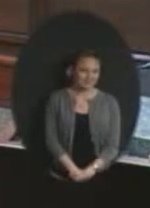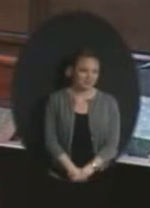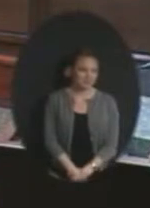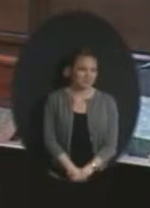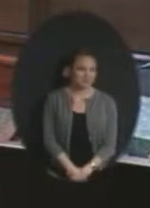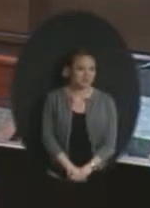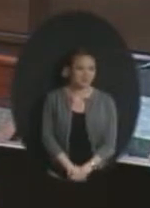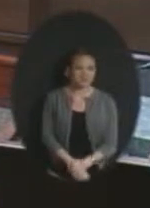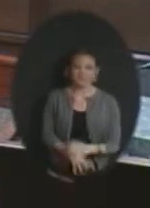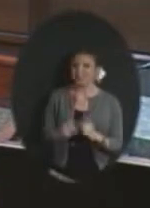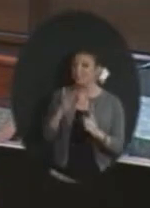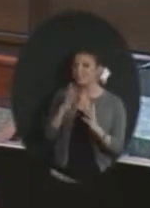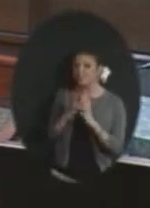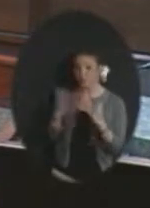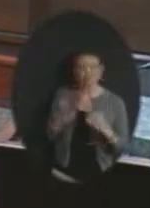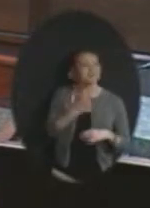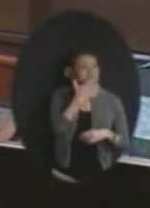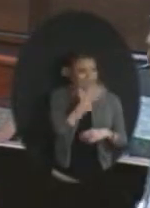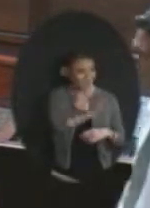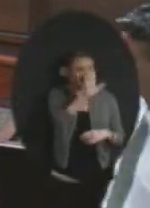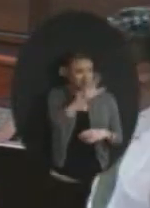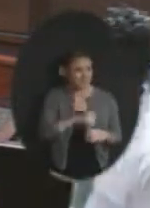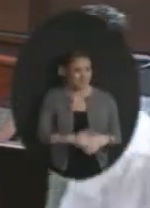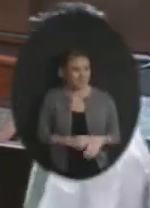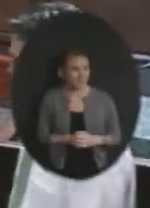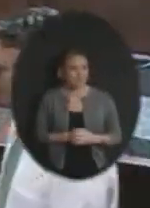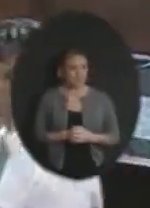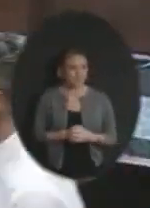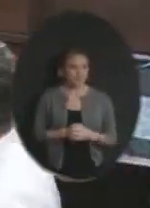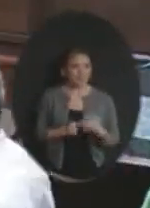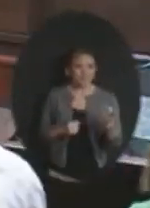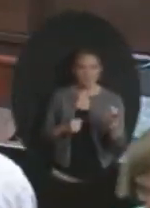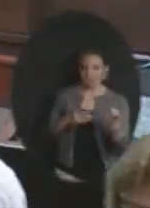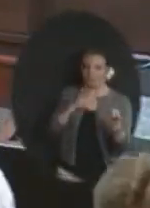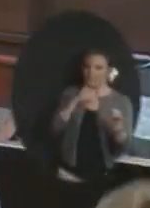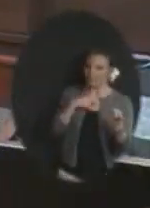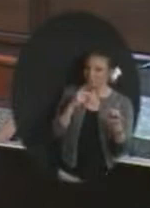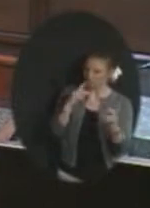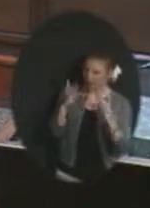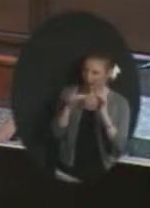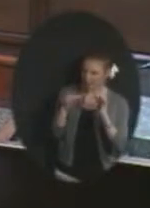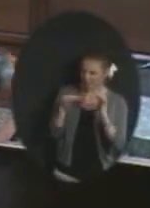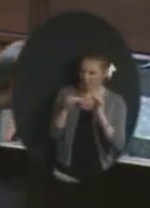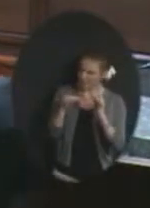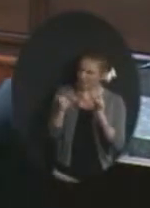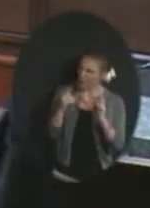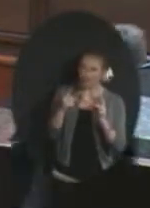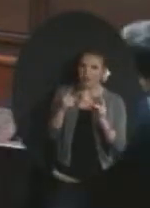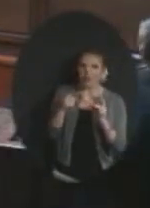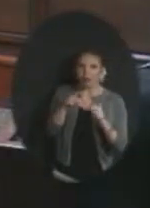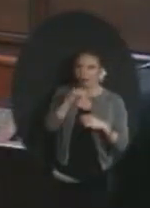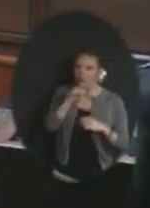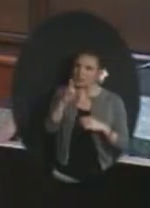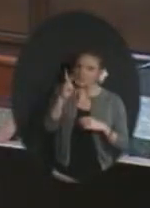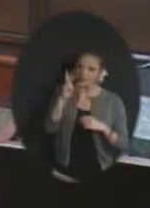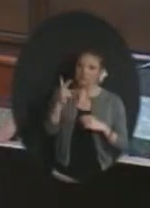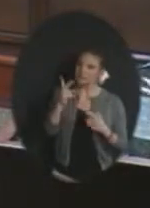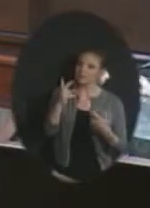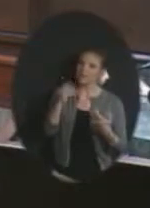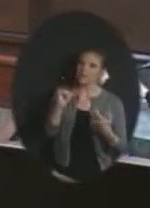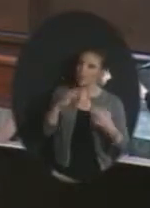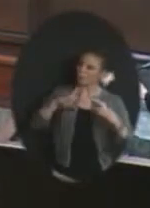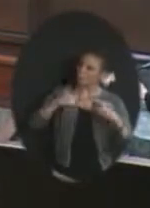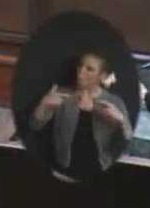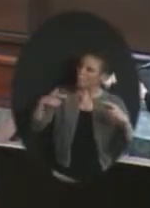All right, well, thank you very much. I'll make one comment. I would love to see us look at getting ropes or cords